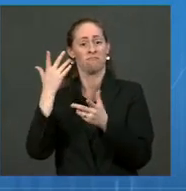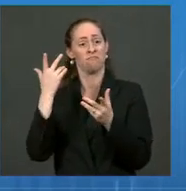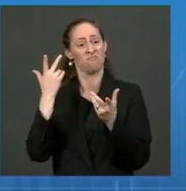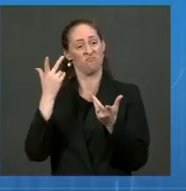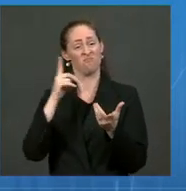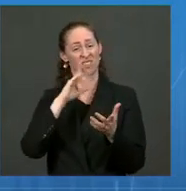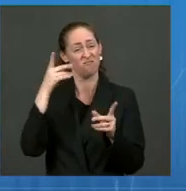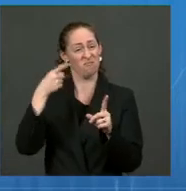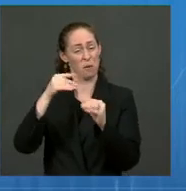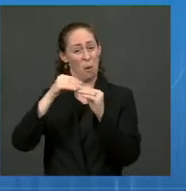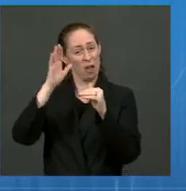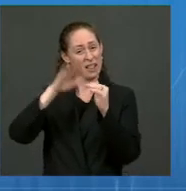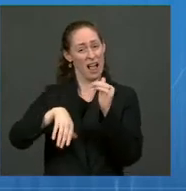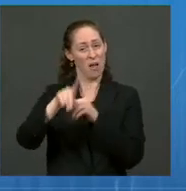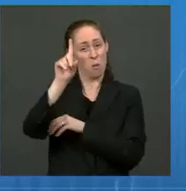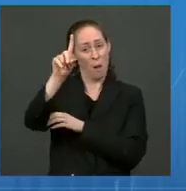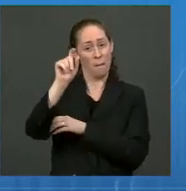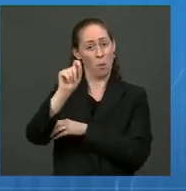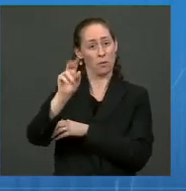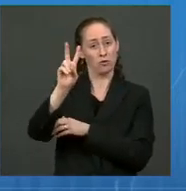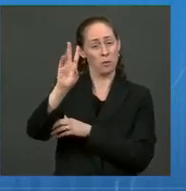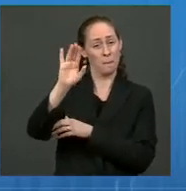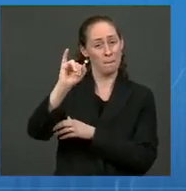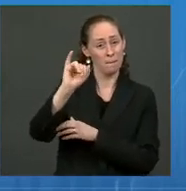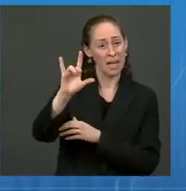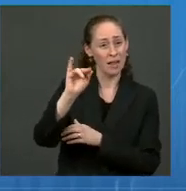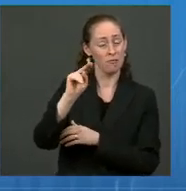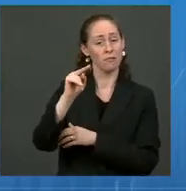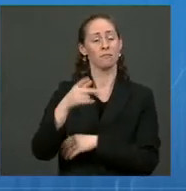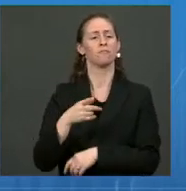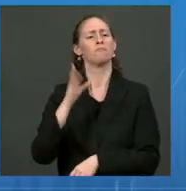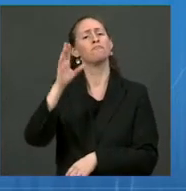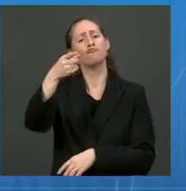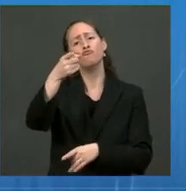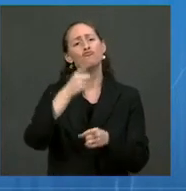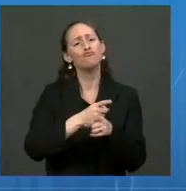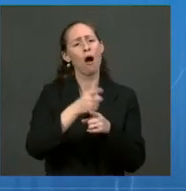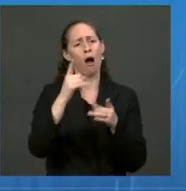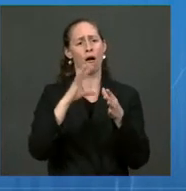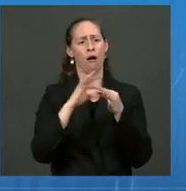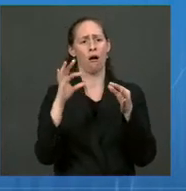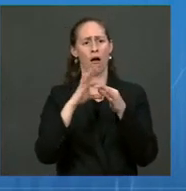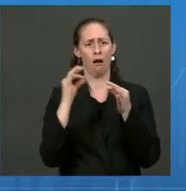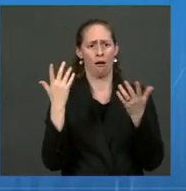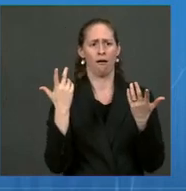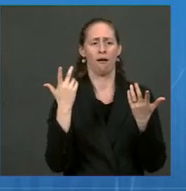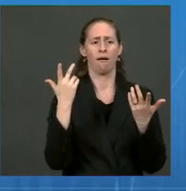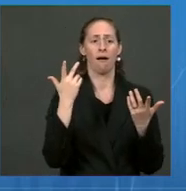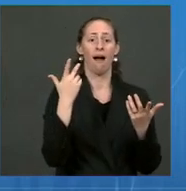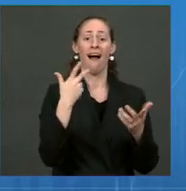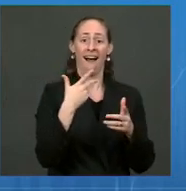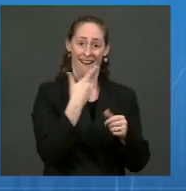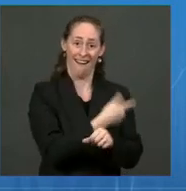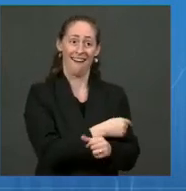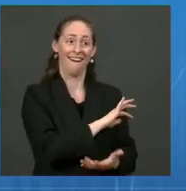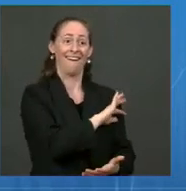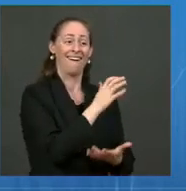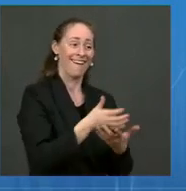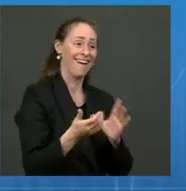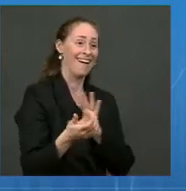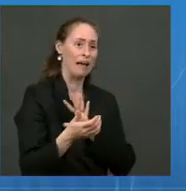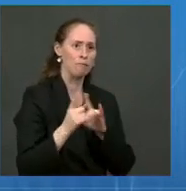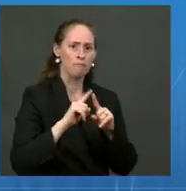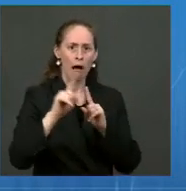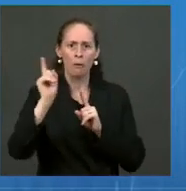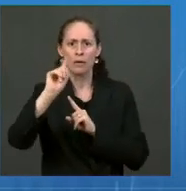billion doses. You're right to point out that vaccines are not the same thing as vaccinations and making sure, as we did